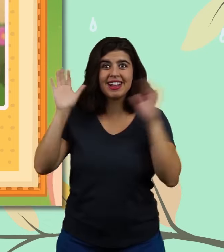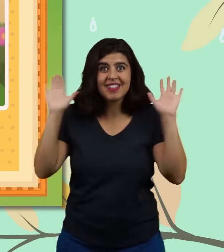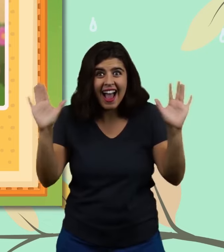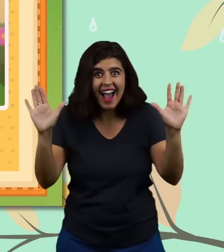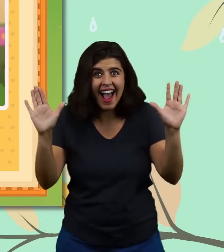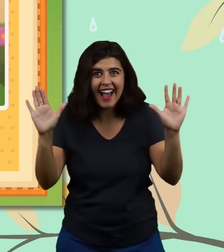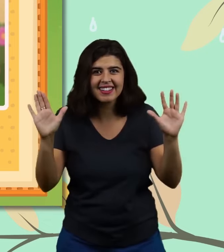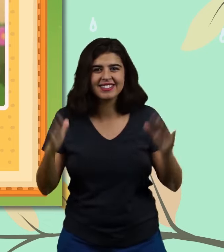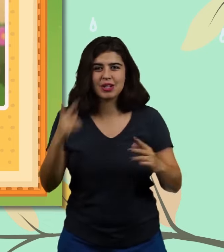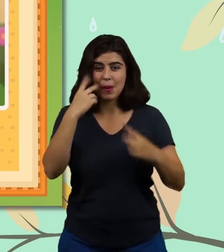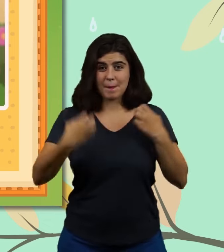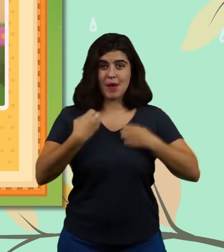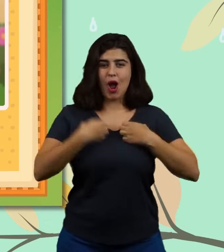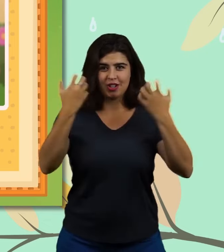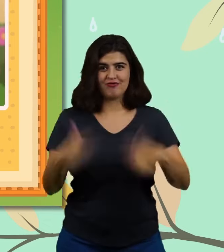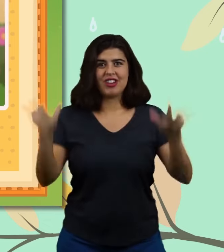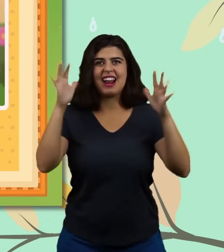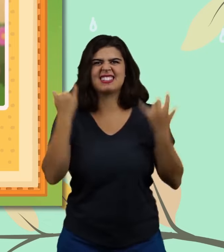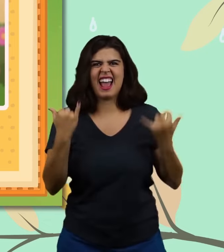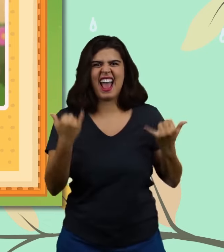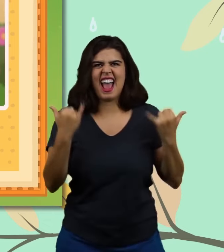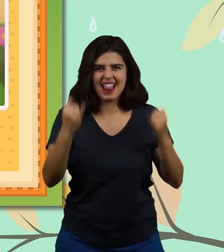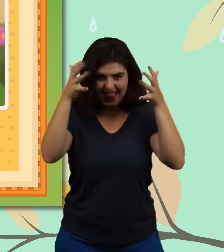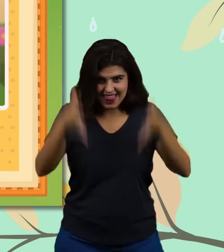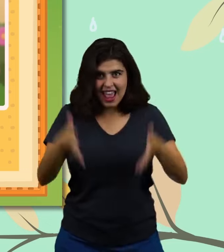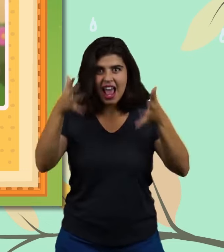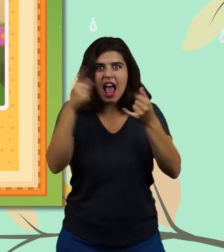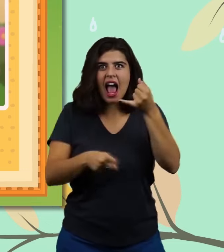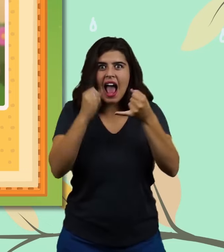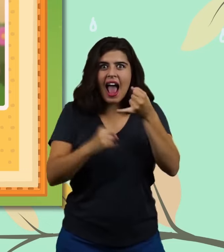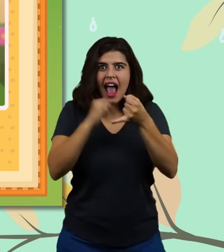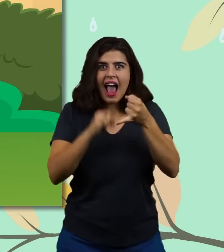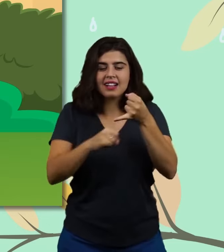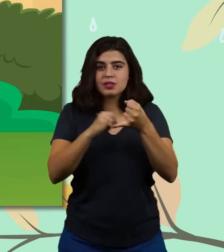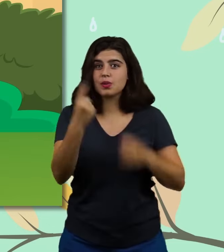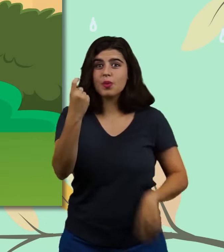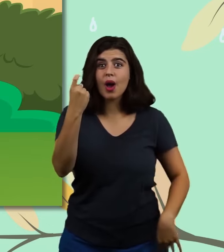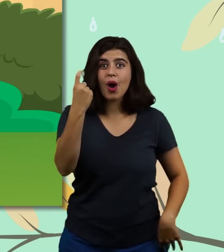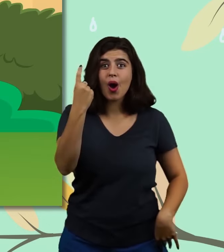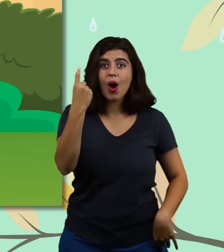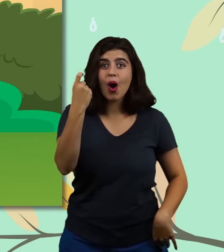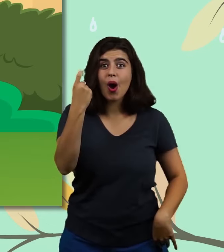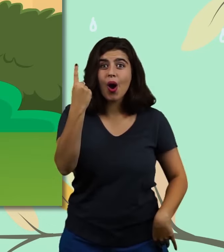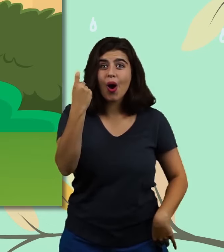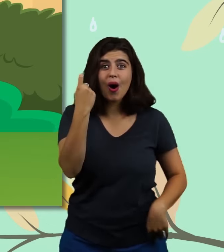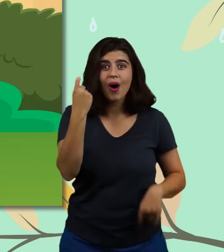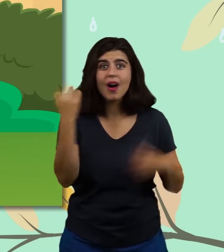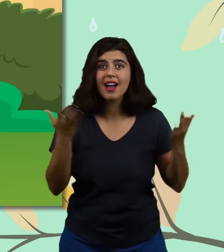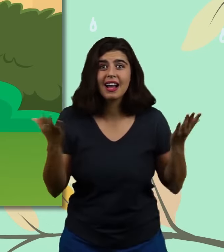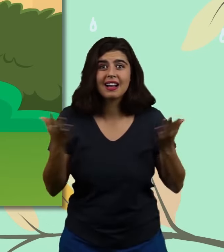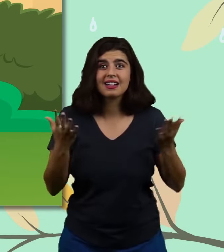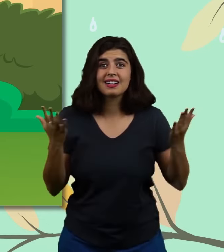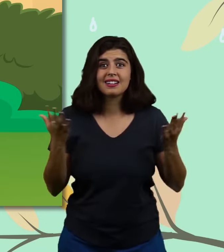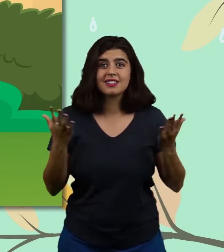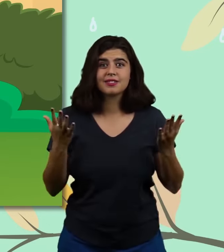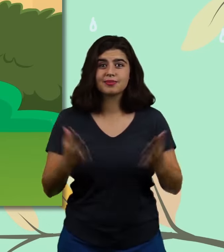great two emotions and one to go joy and sadness we only have one left to complete the album